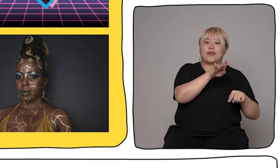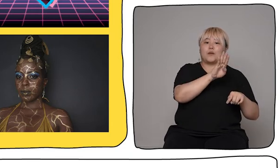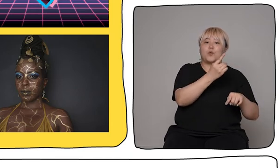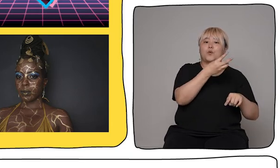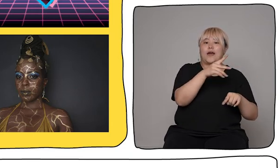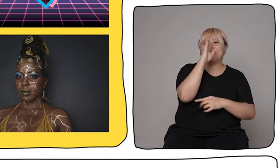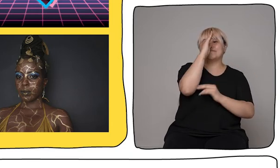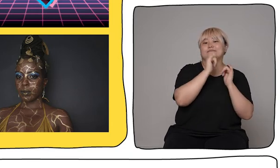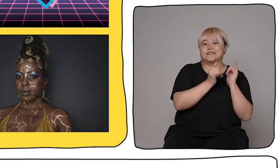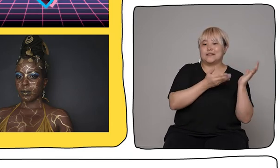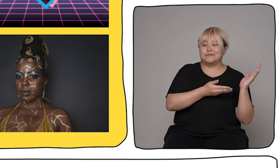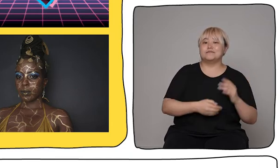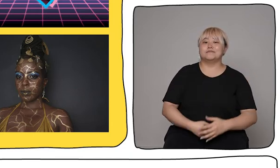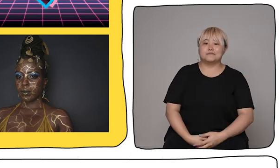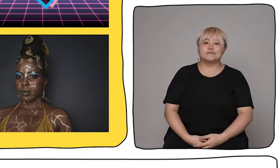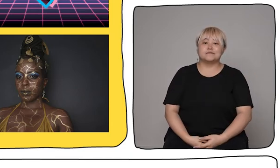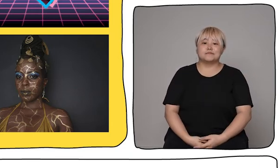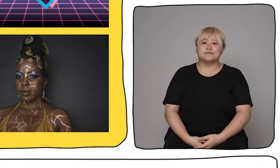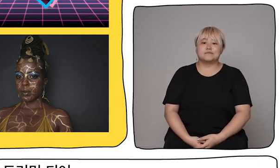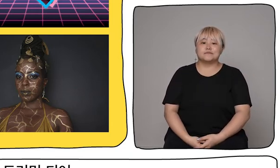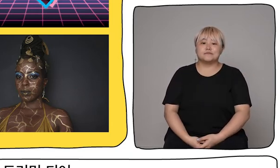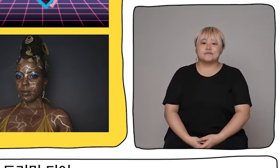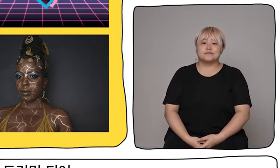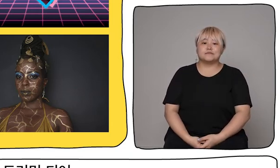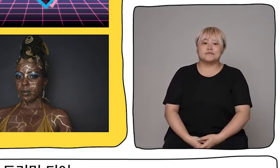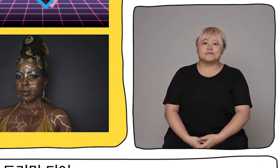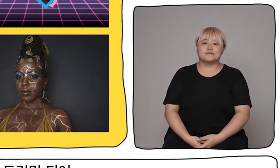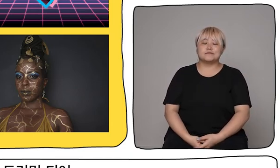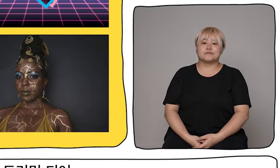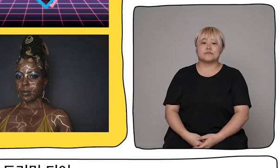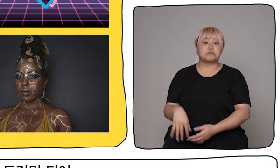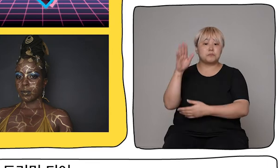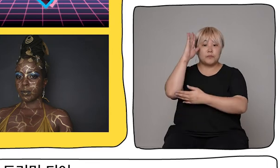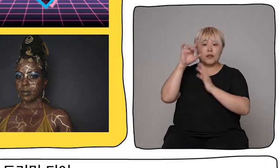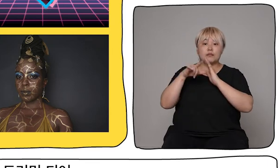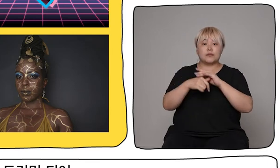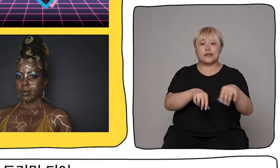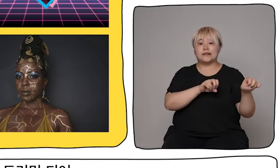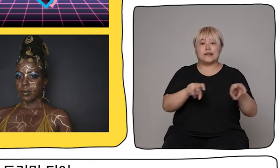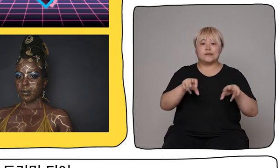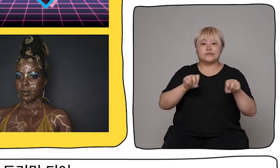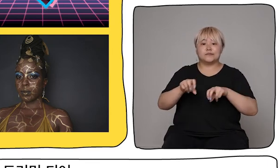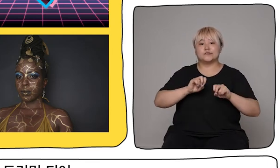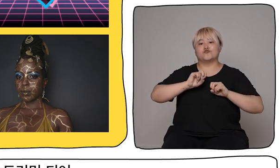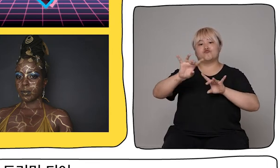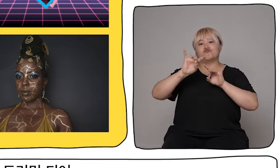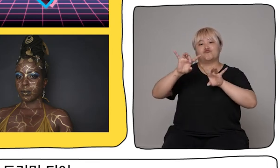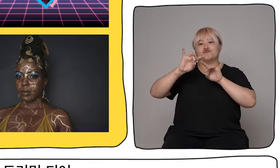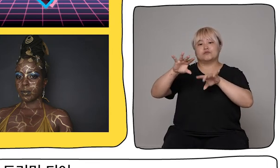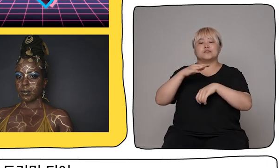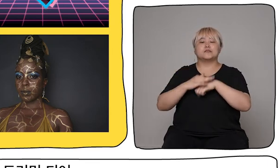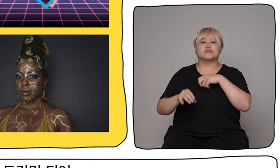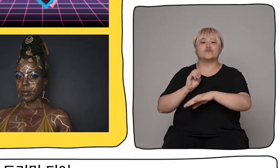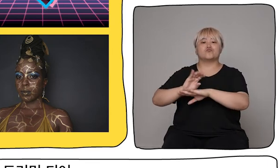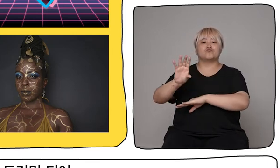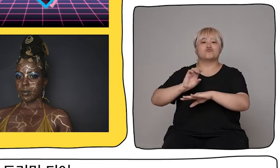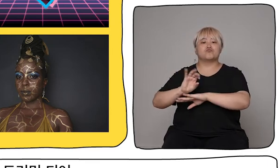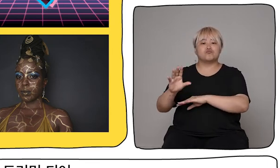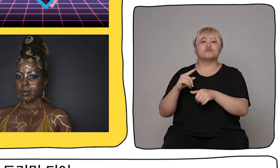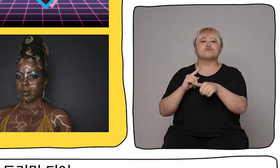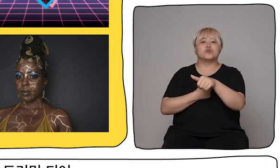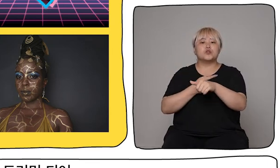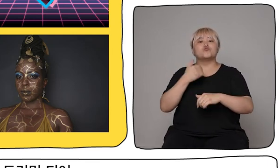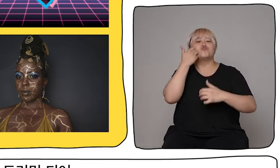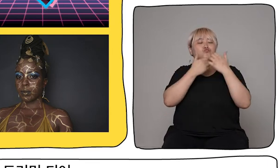Deborah, our lecturer for that year. The lecture was live-streamed from a performance space, but to a completely